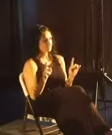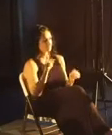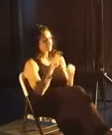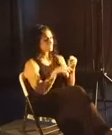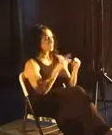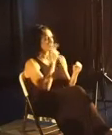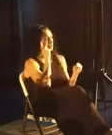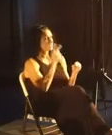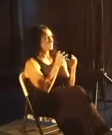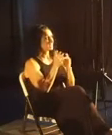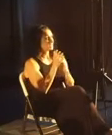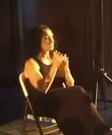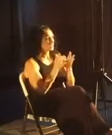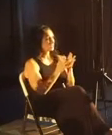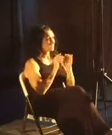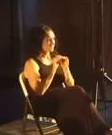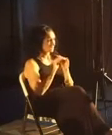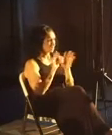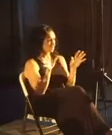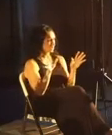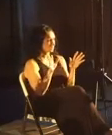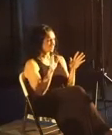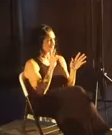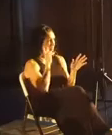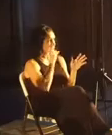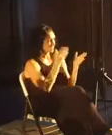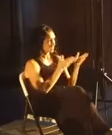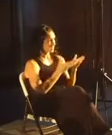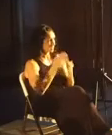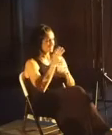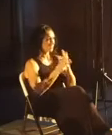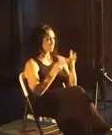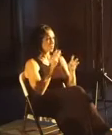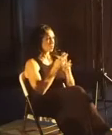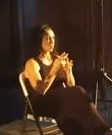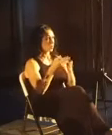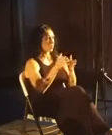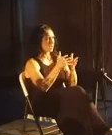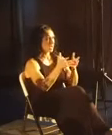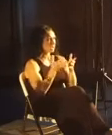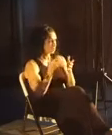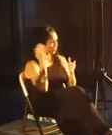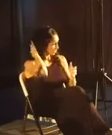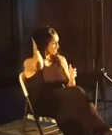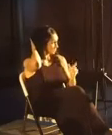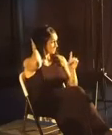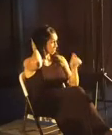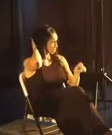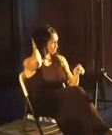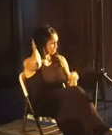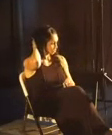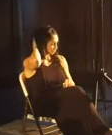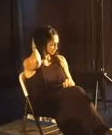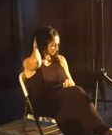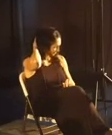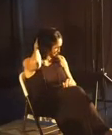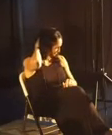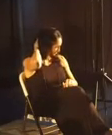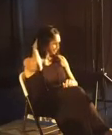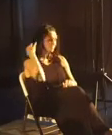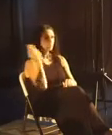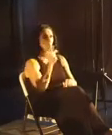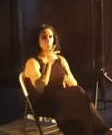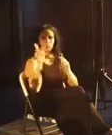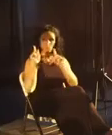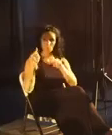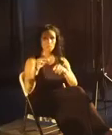when you see Jesus clearly, you start to see the things of the world the way you were intended to see them. So